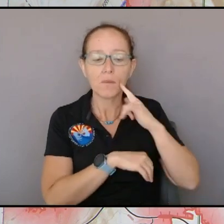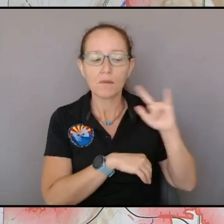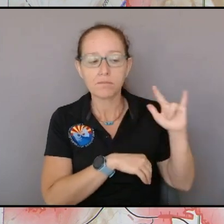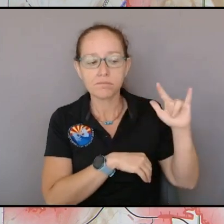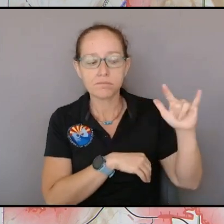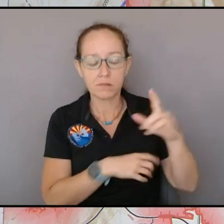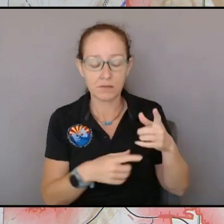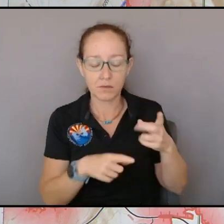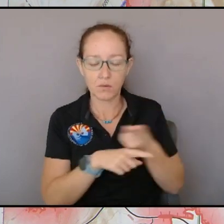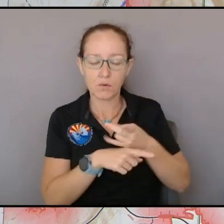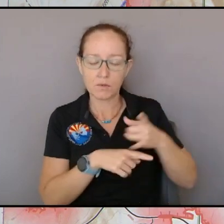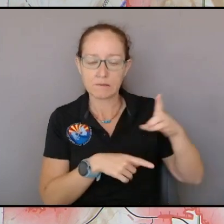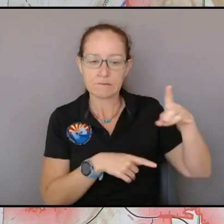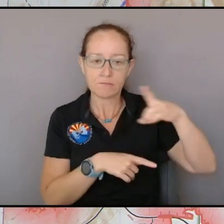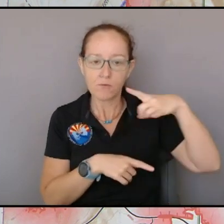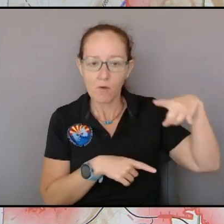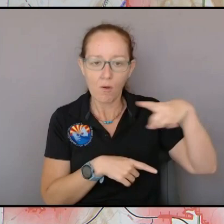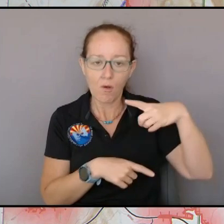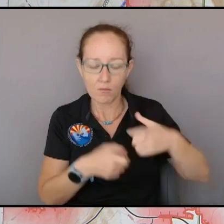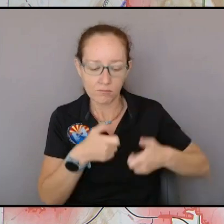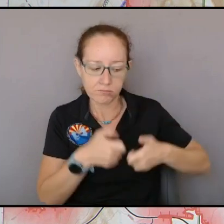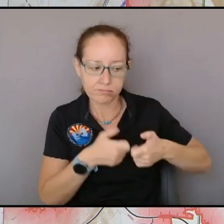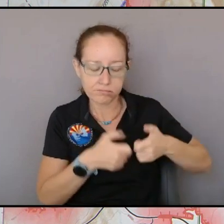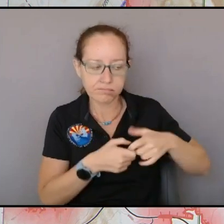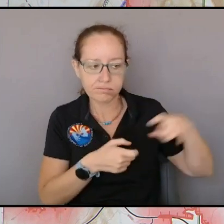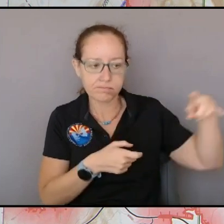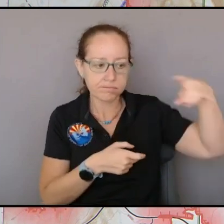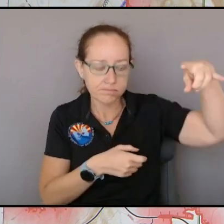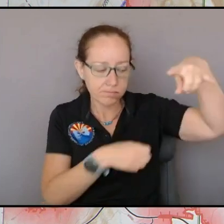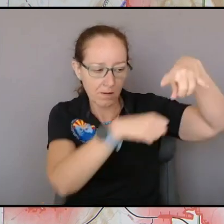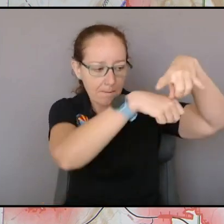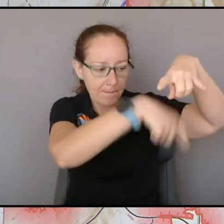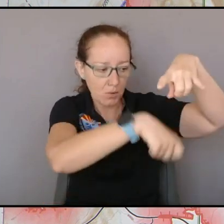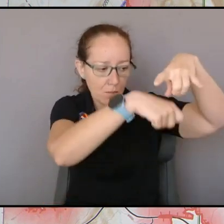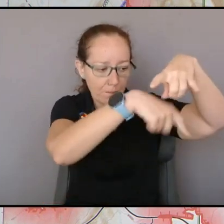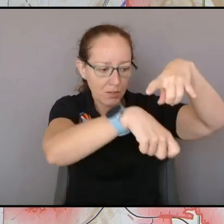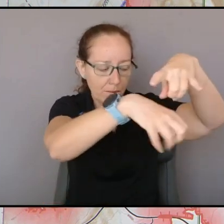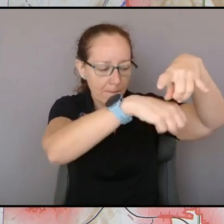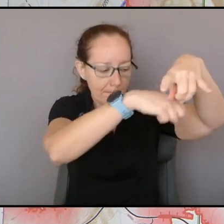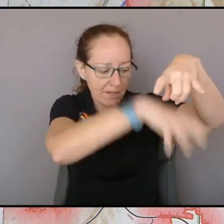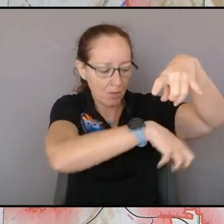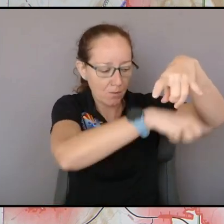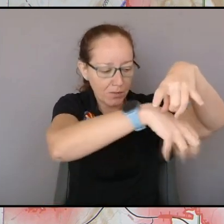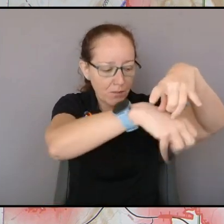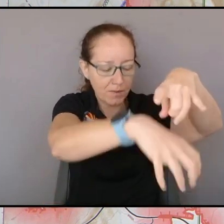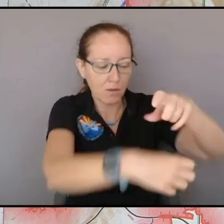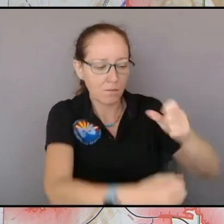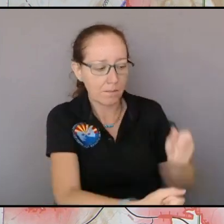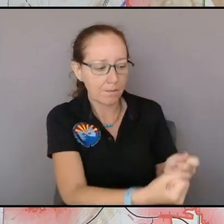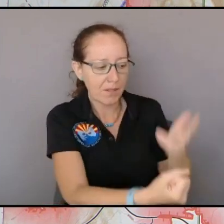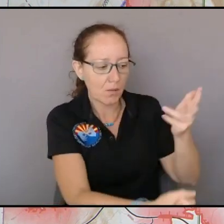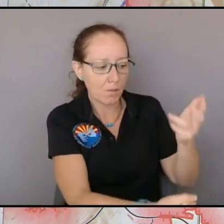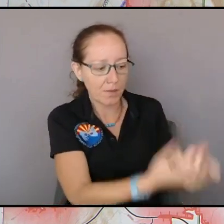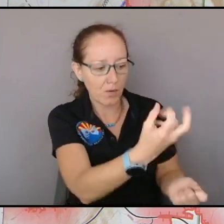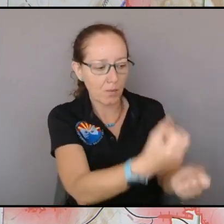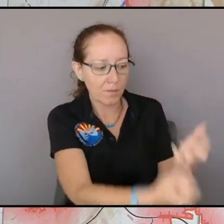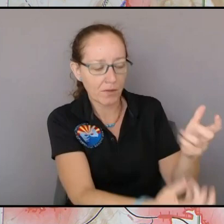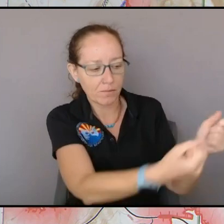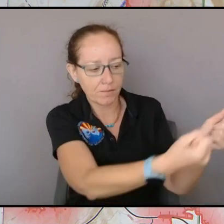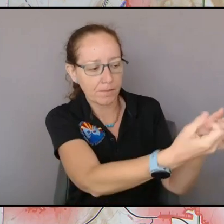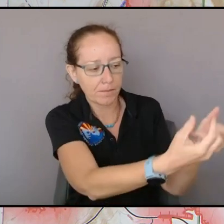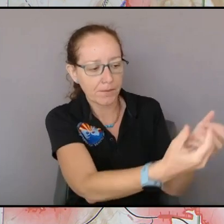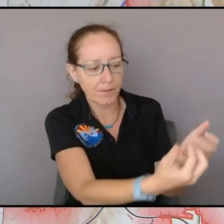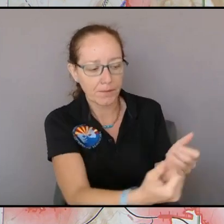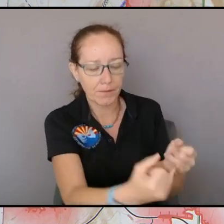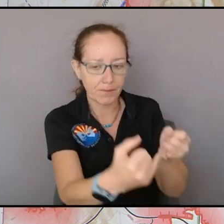to keep this fire even so you can see this little this feature here is a ridge as a spur ridge one